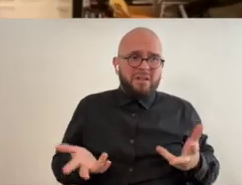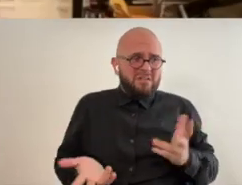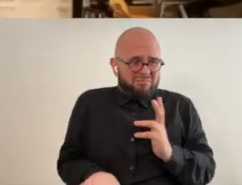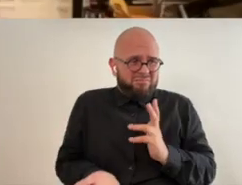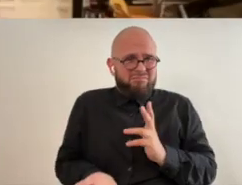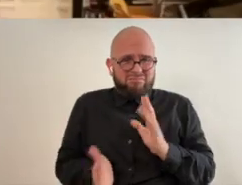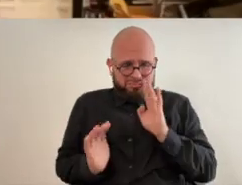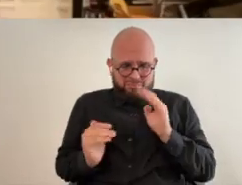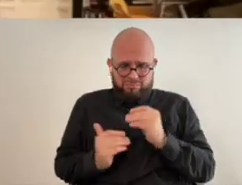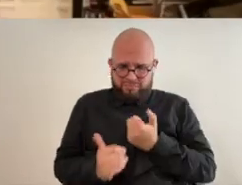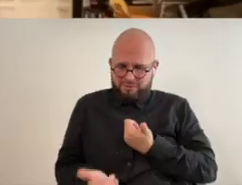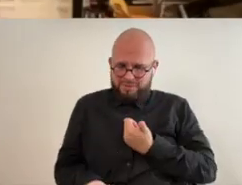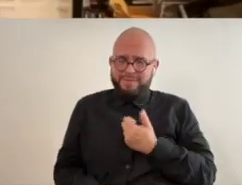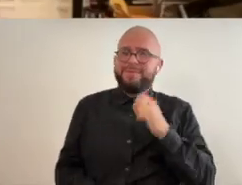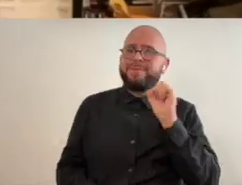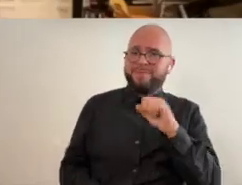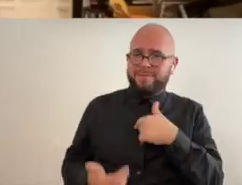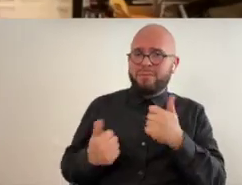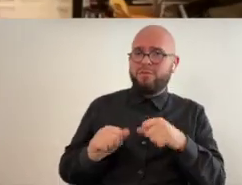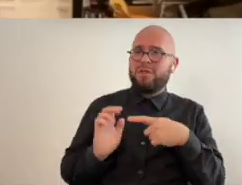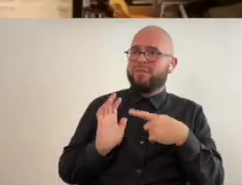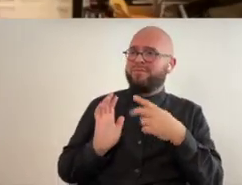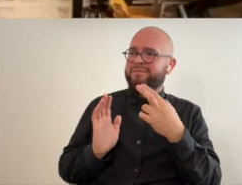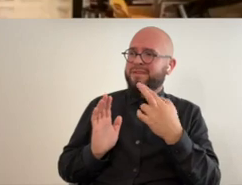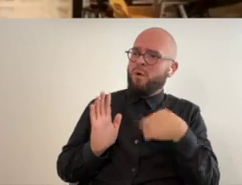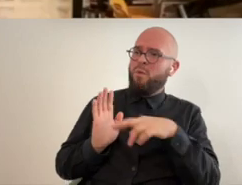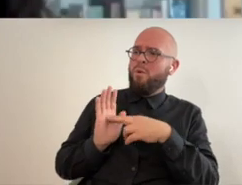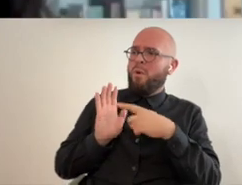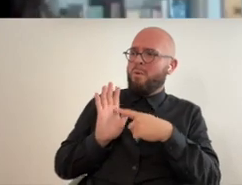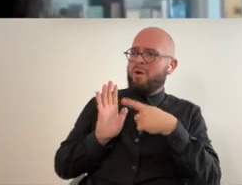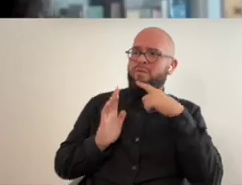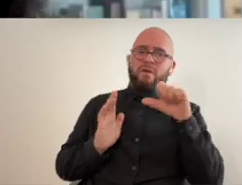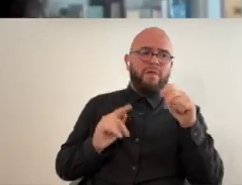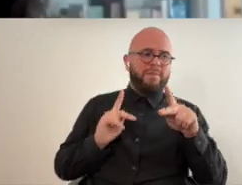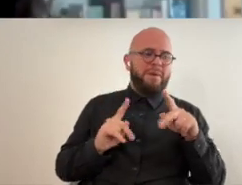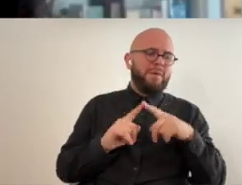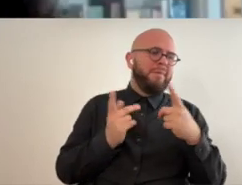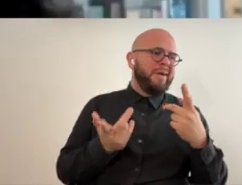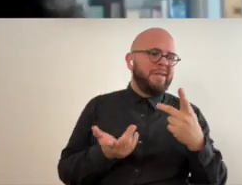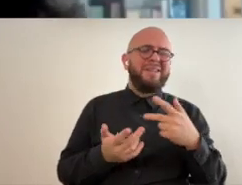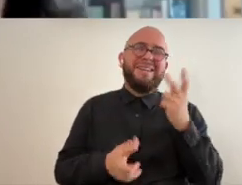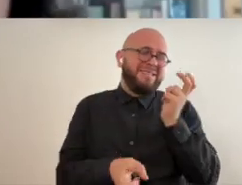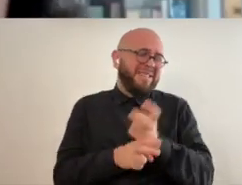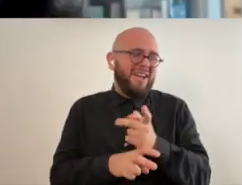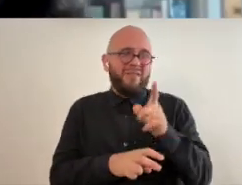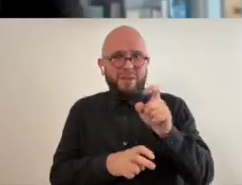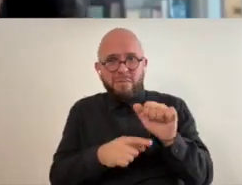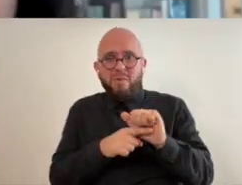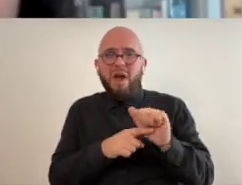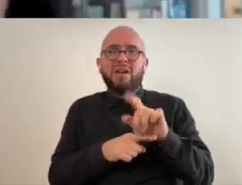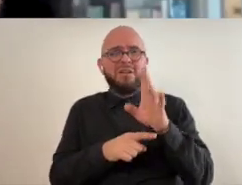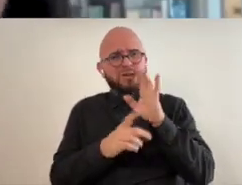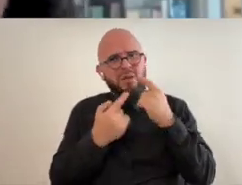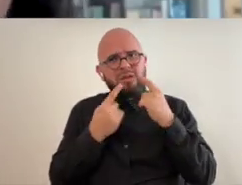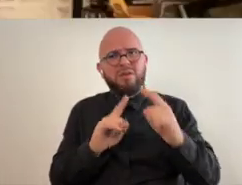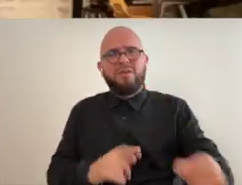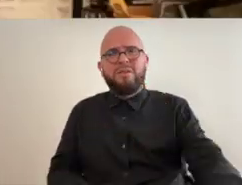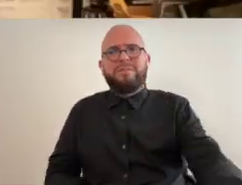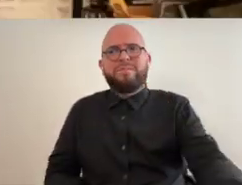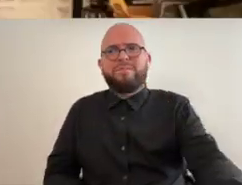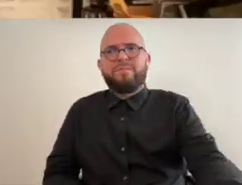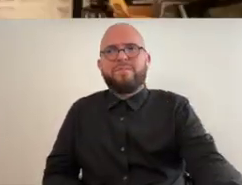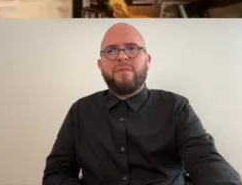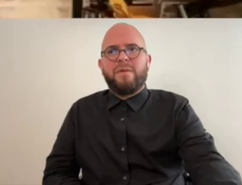and that's what i'm trying to role model for other people but somehow i it's tough it's tough it takes practice you'll get it yeah